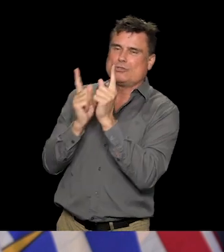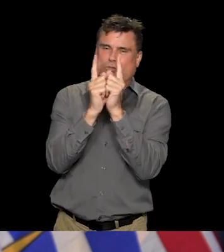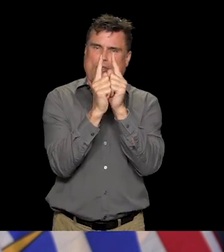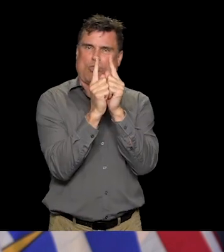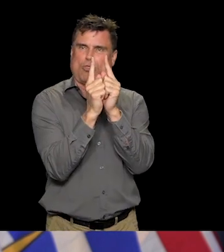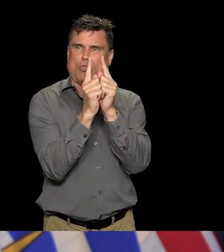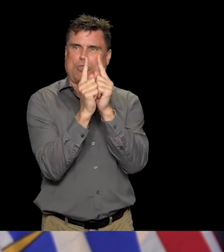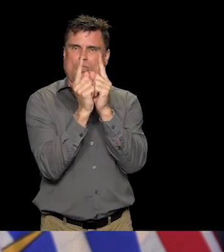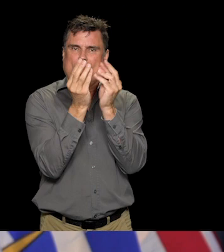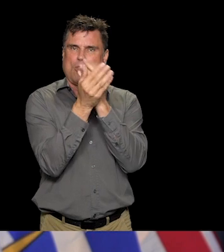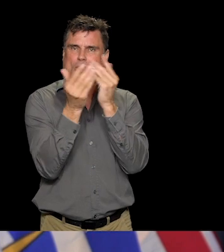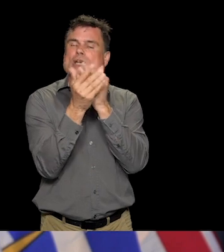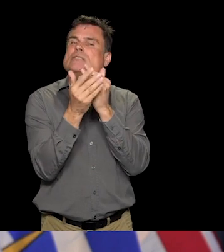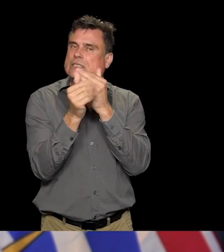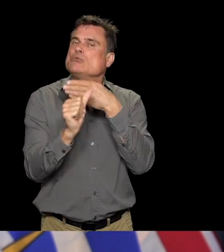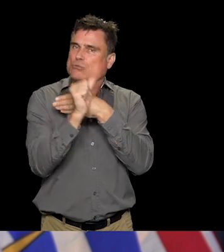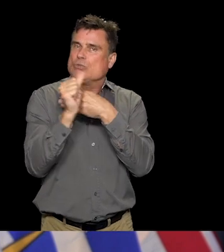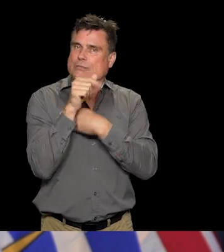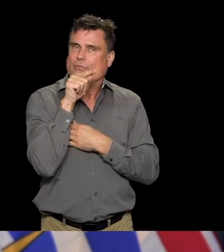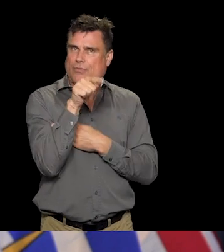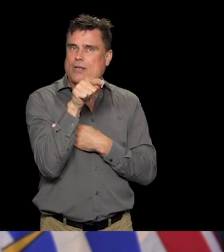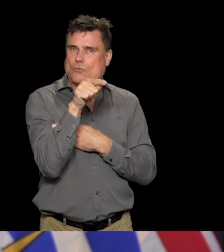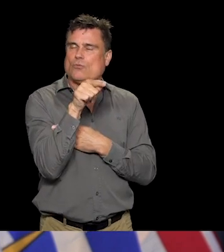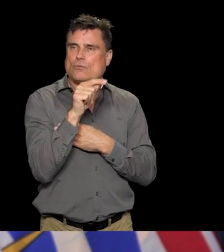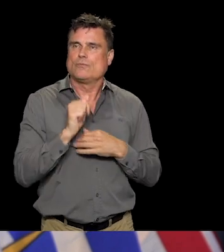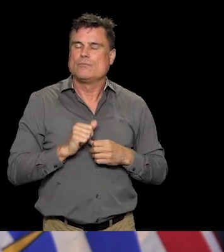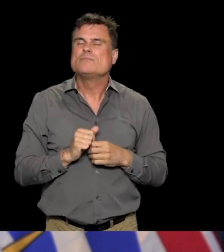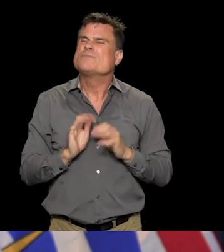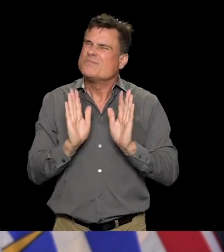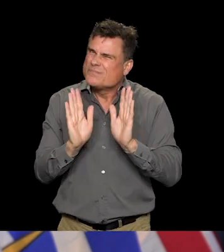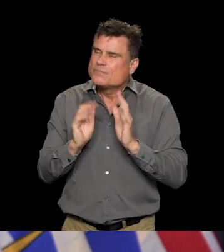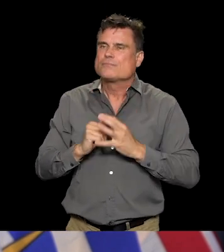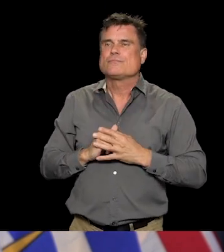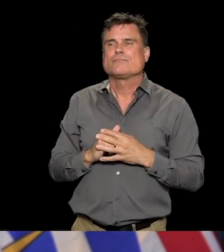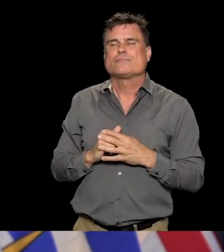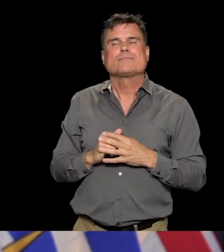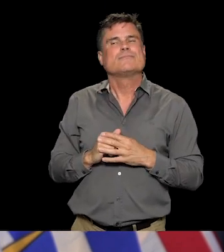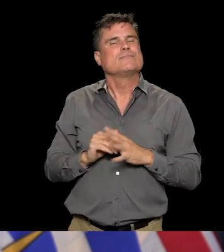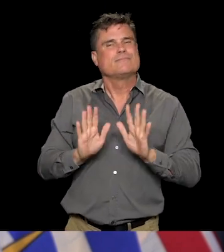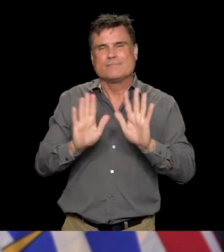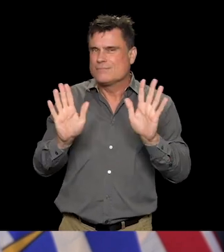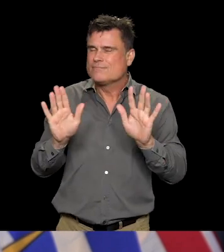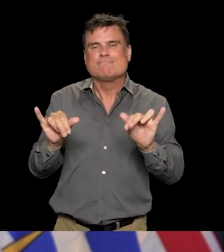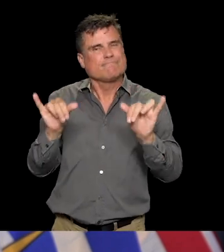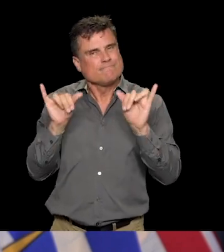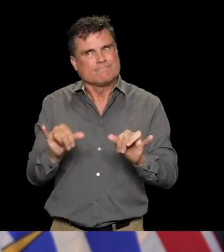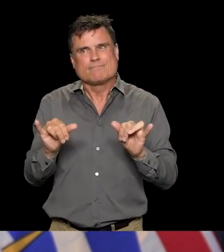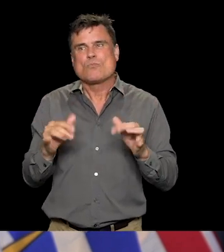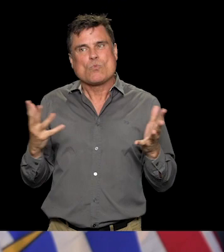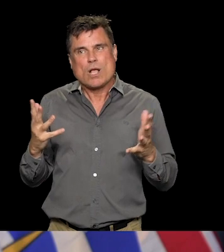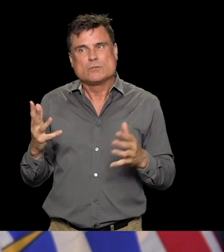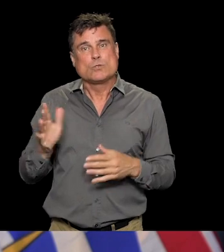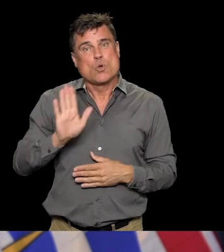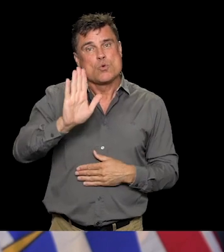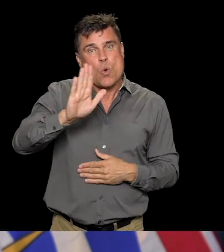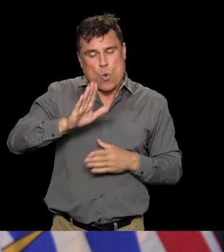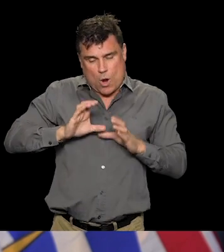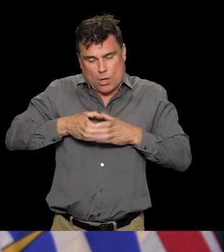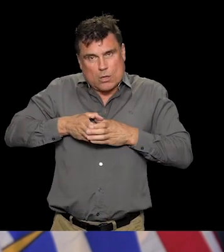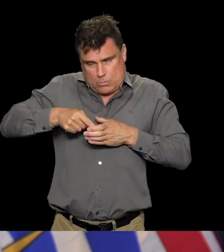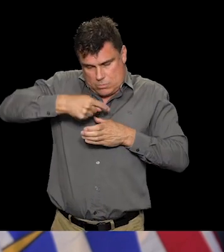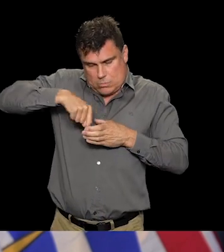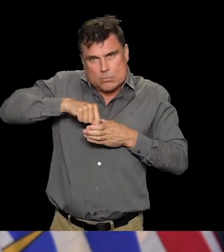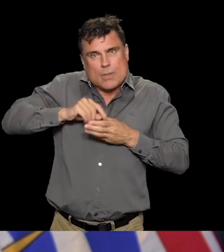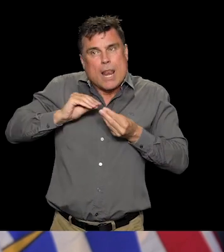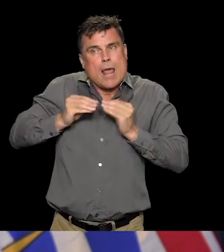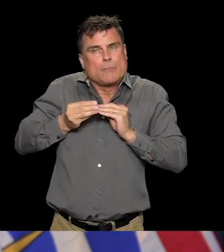safe distances, keeping our bubbles small right now. And this will be something that we'll need to continue so that we don't get